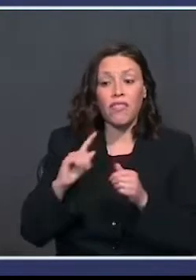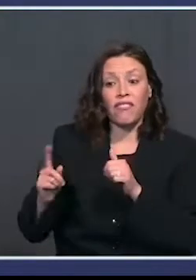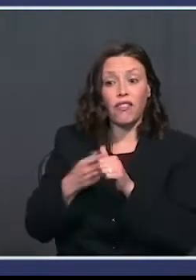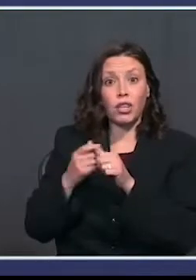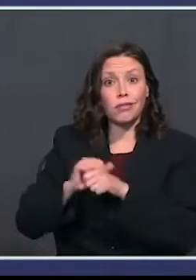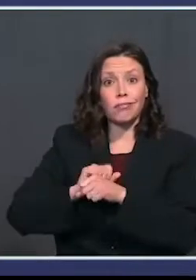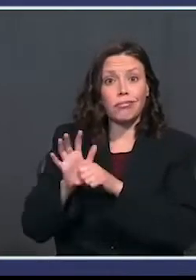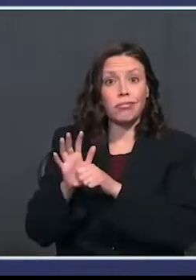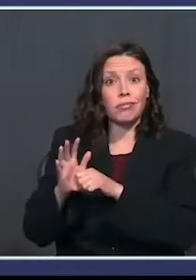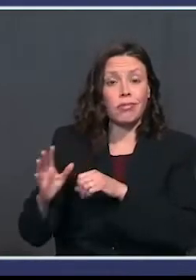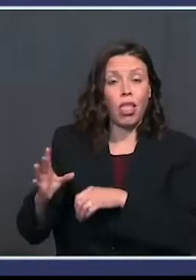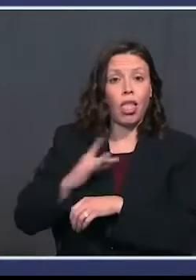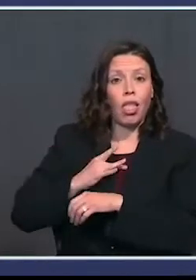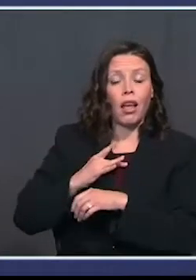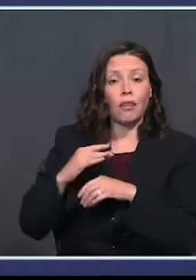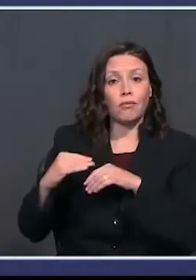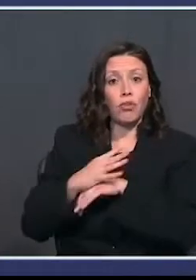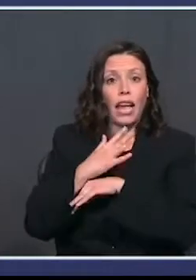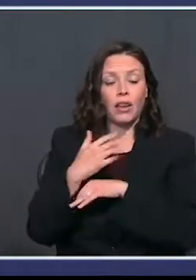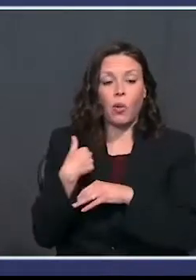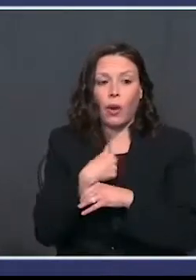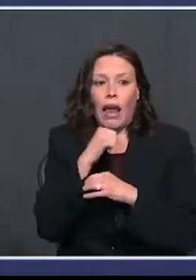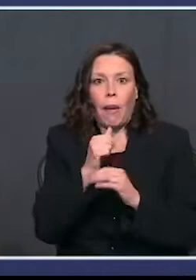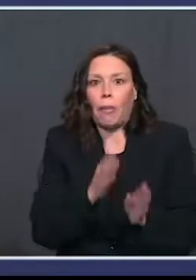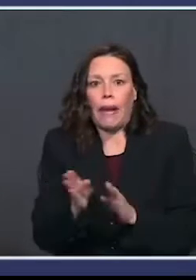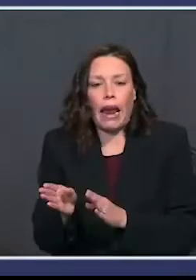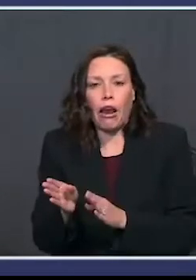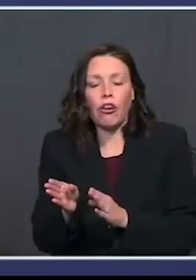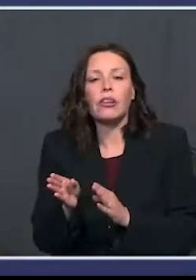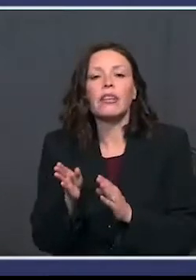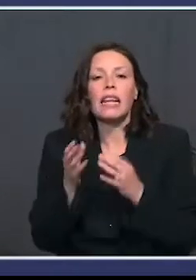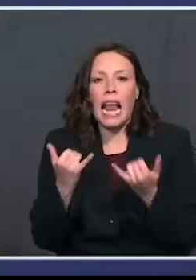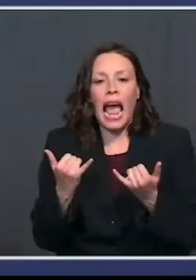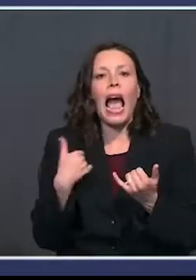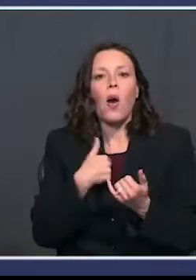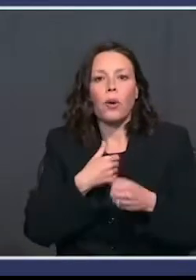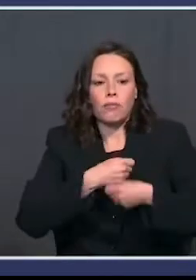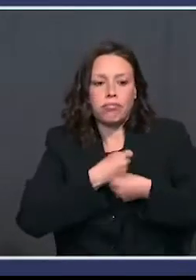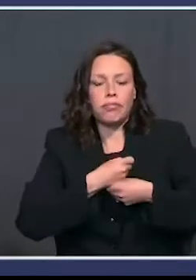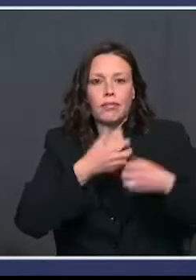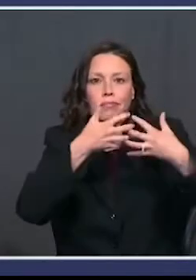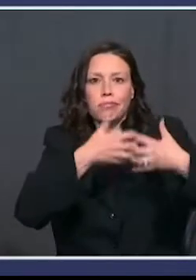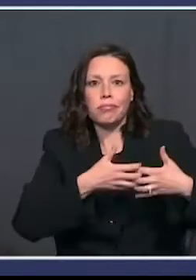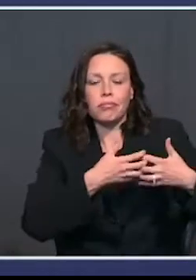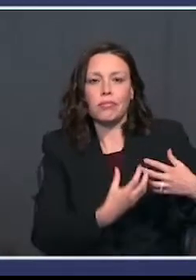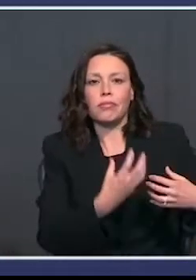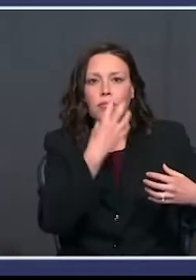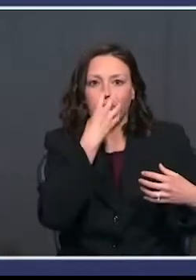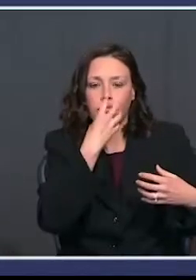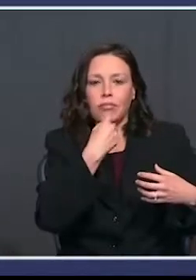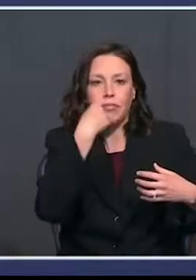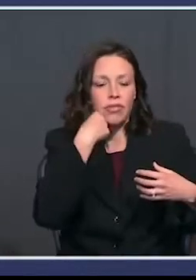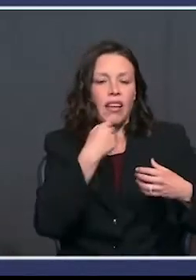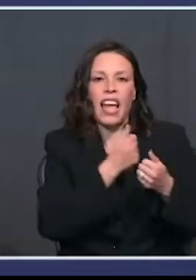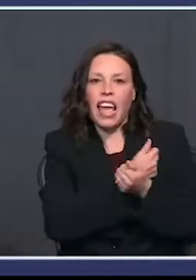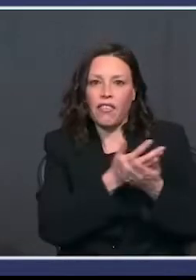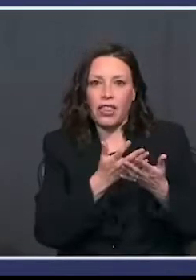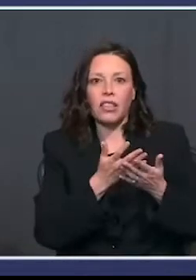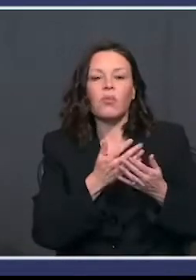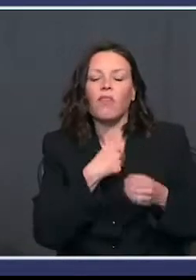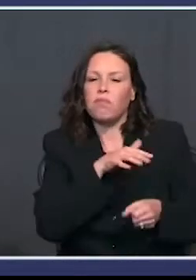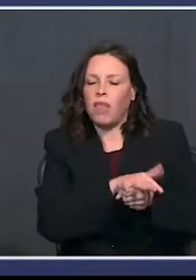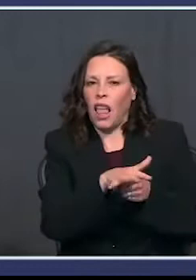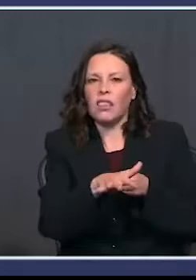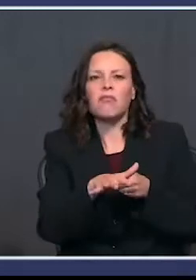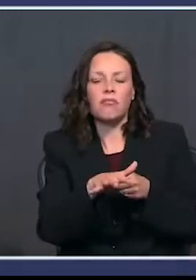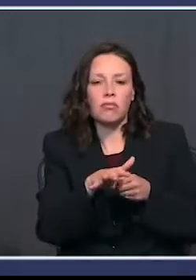out, we weren't equipped for that. Nobody was equipped for that. And we're now making ventilators. And we have all we need in this country.